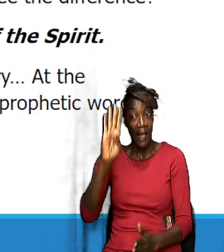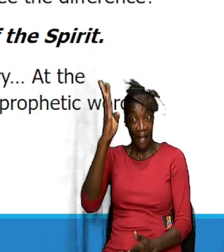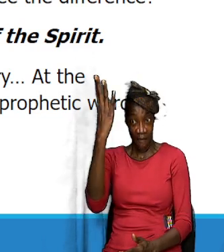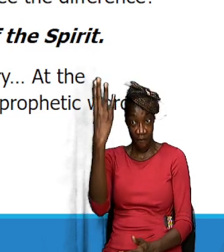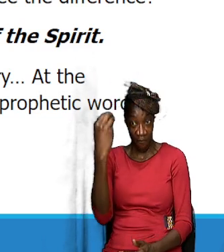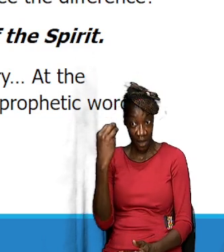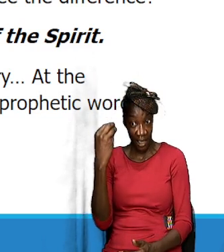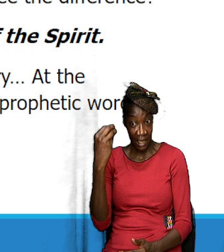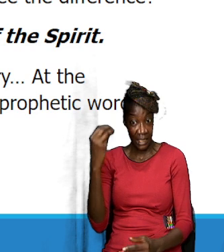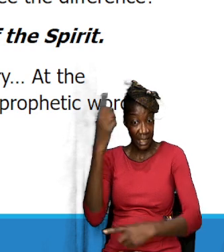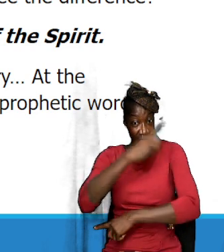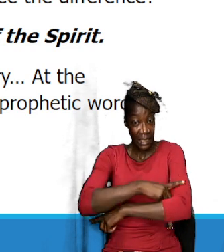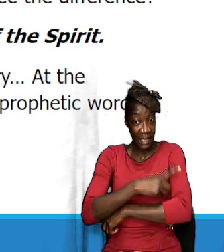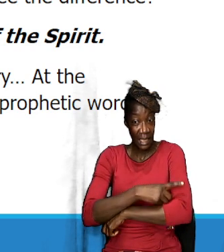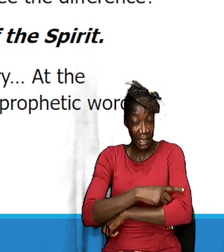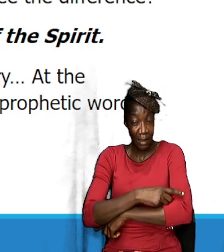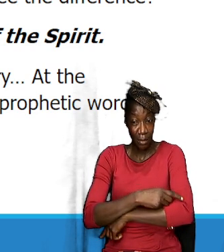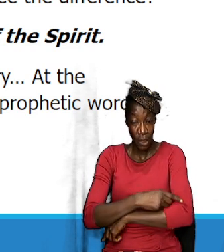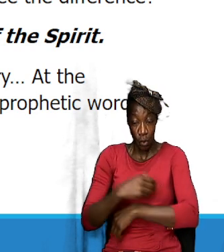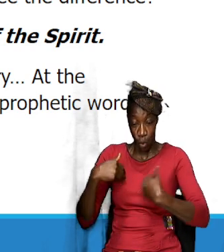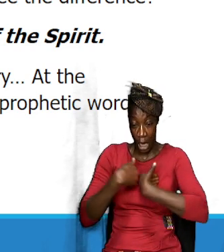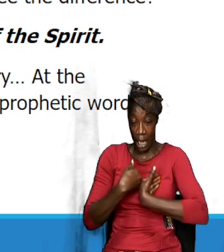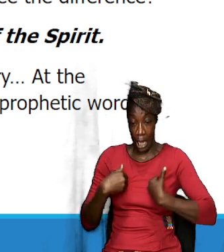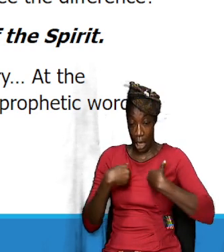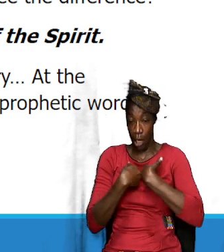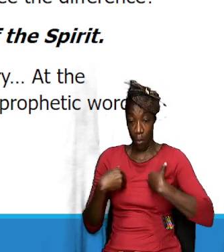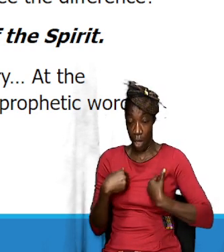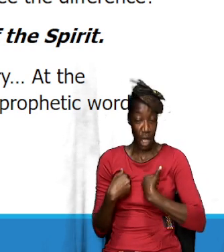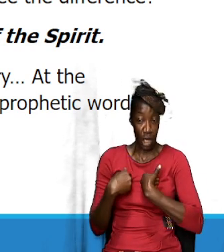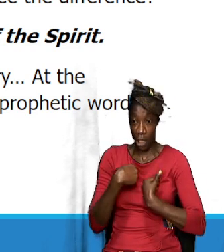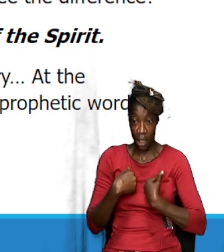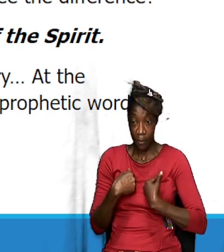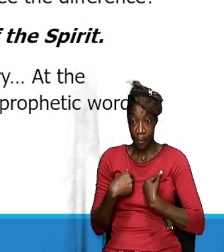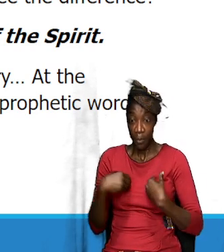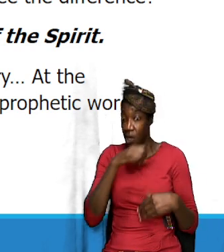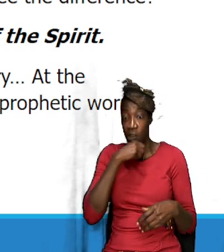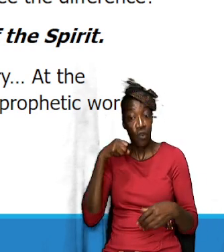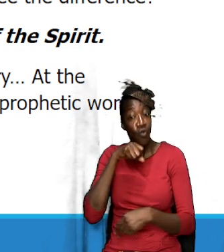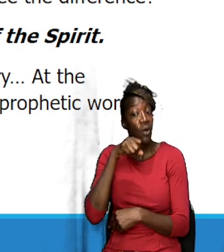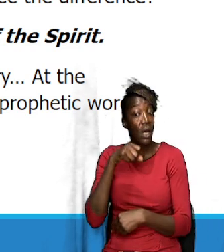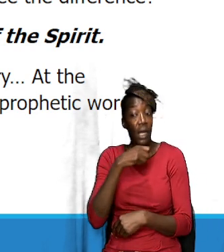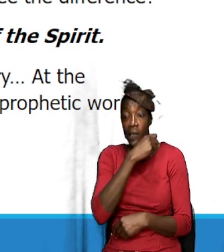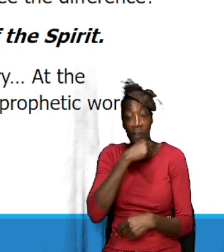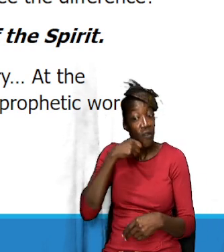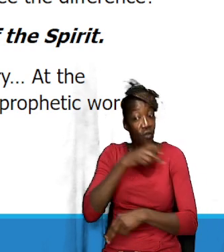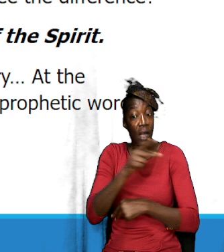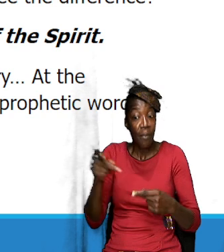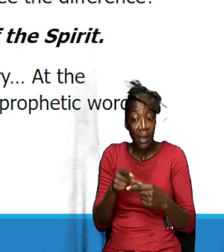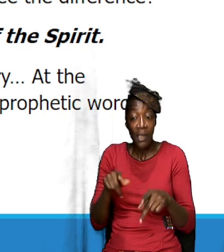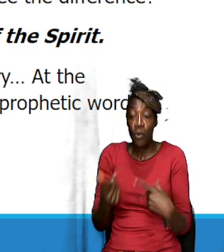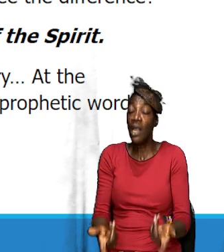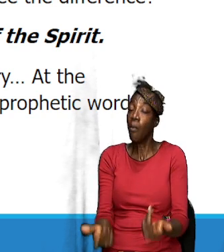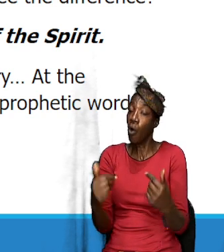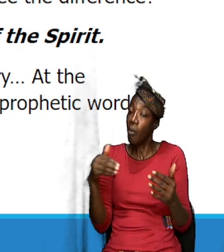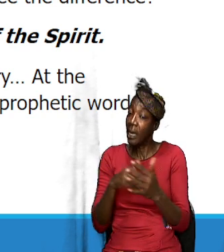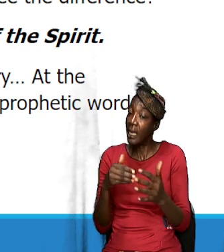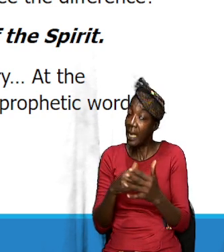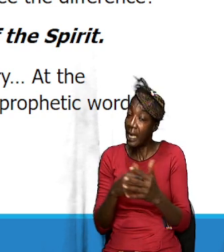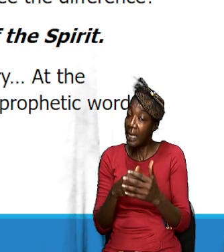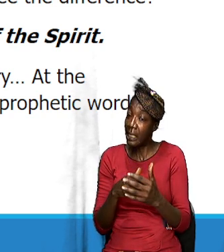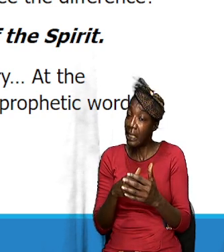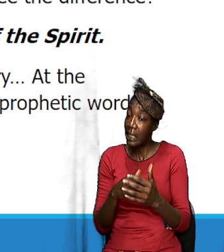wild beasts and all of those things in, you know, in the wilderness, when he returned, the description